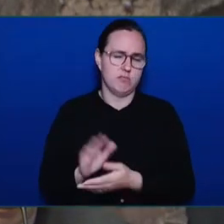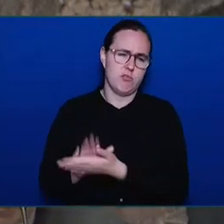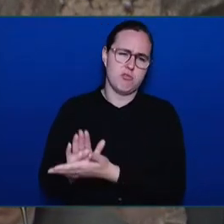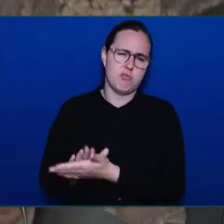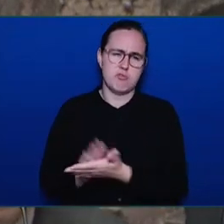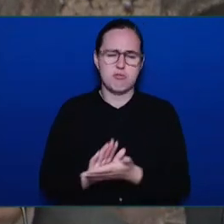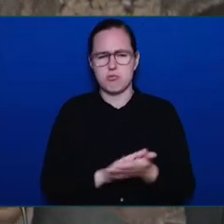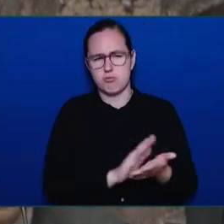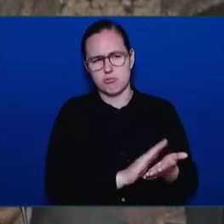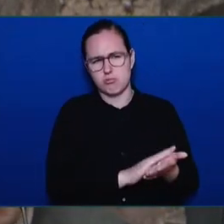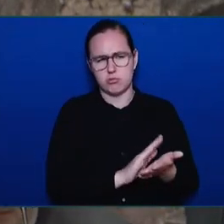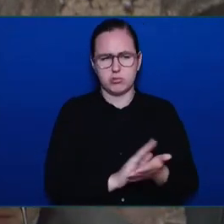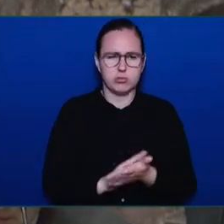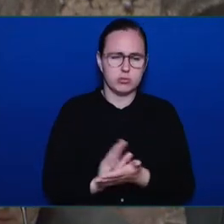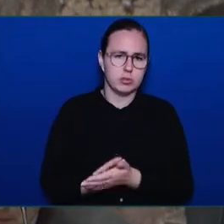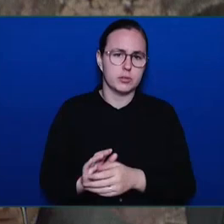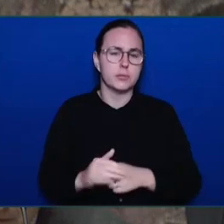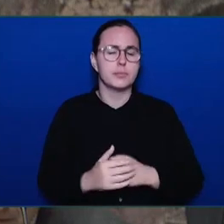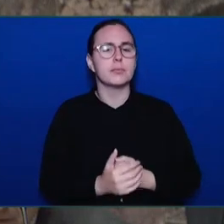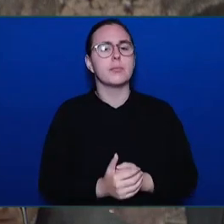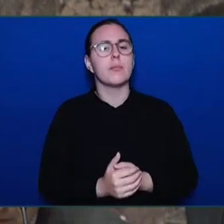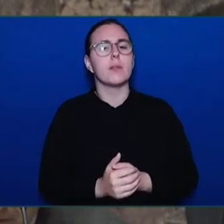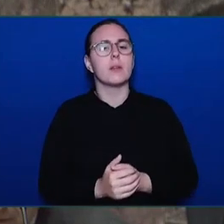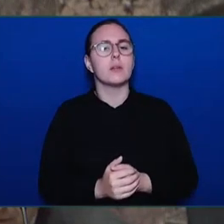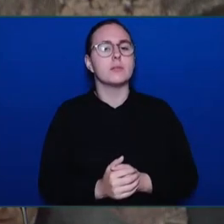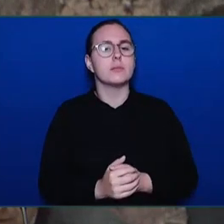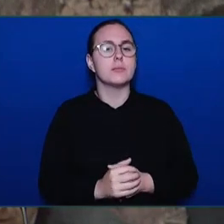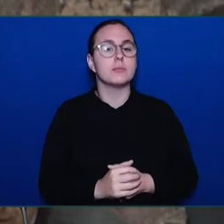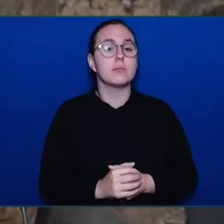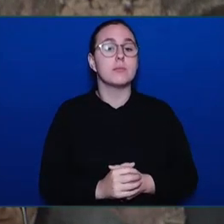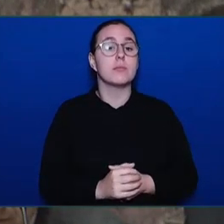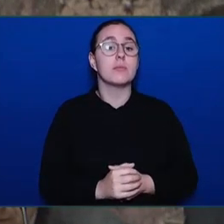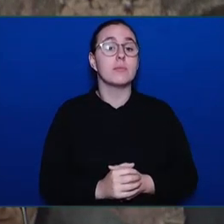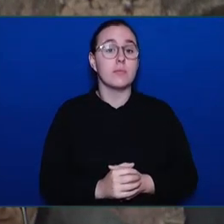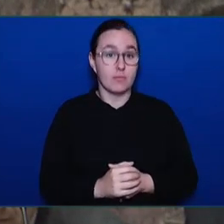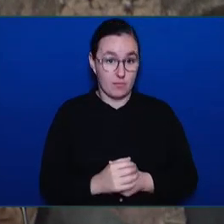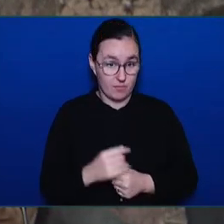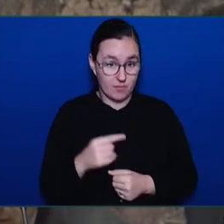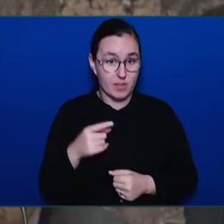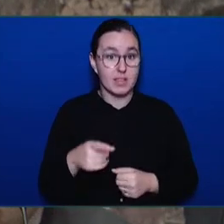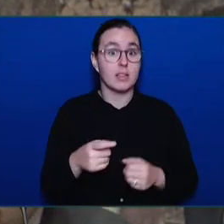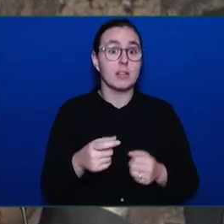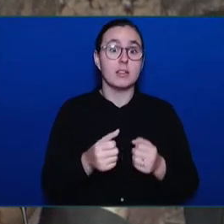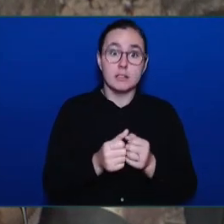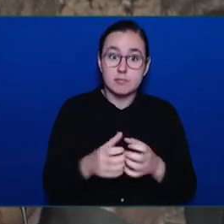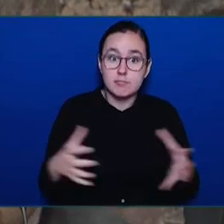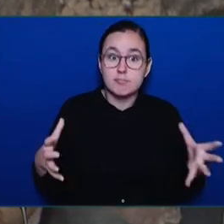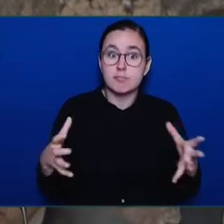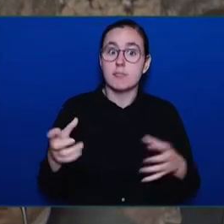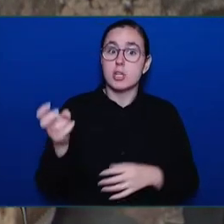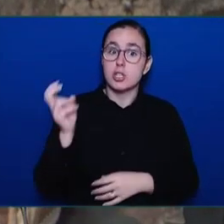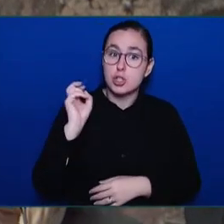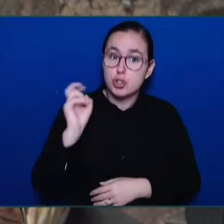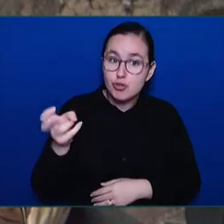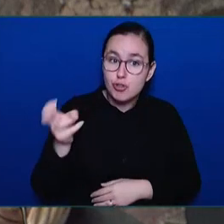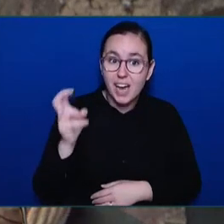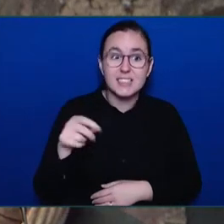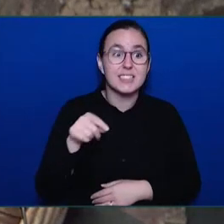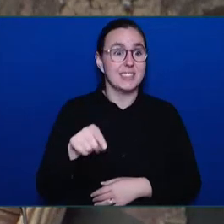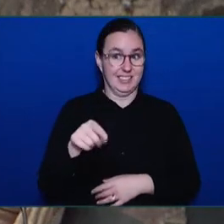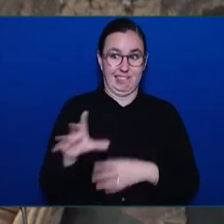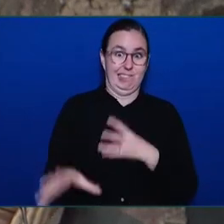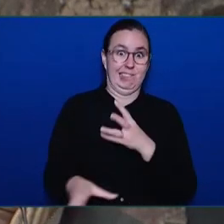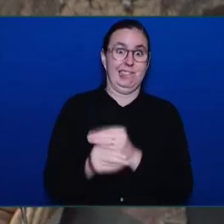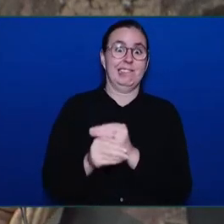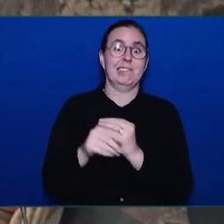We are expanding active transportation networks. We pricing carbon pollution. We bringing in eight new forest landscape planning tables to work